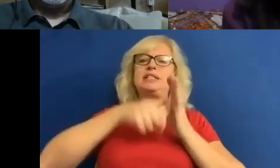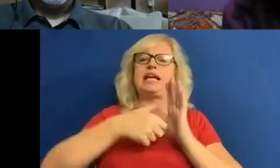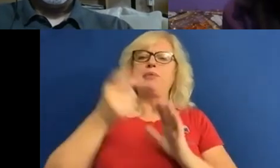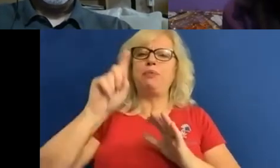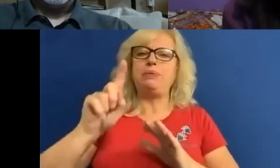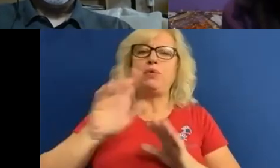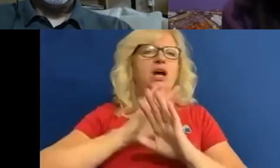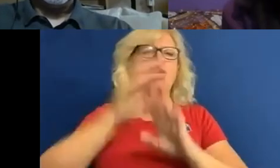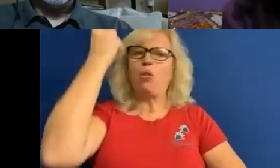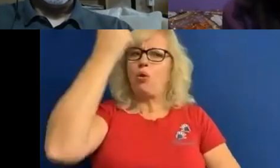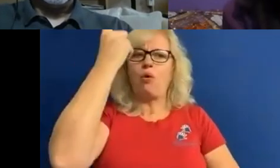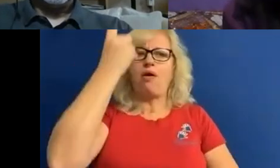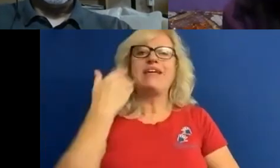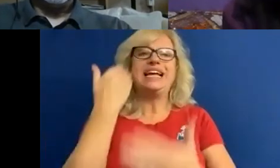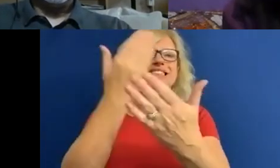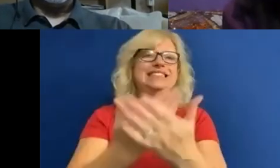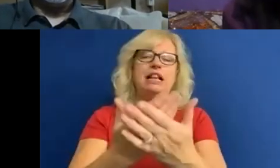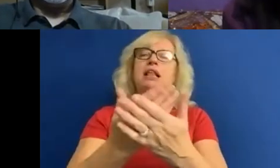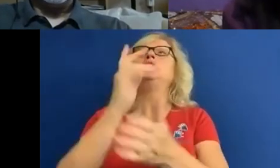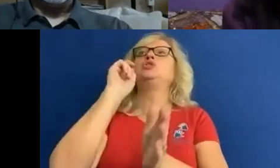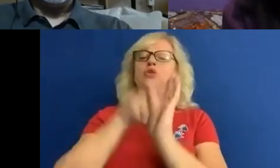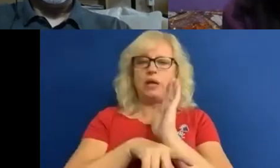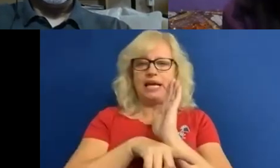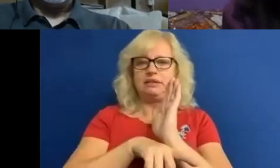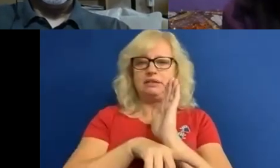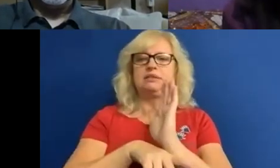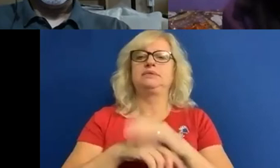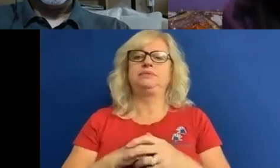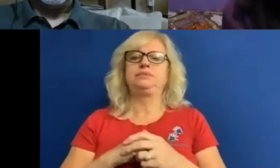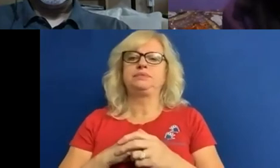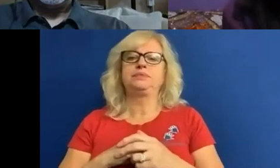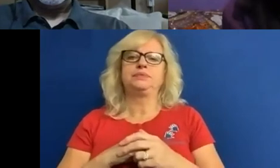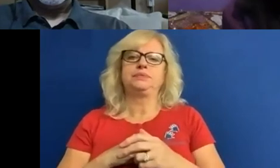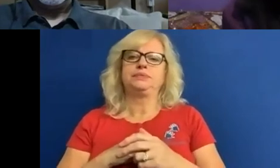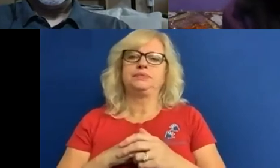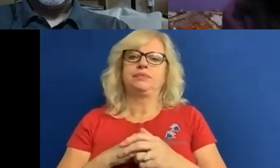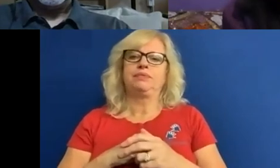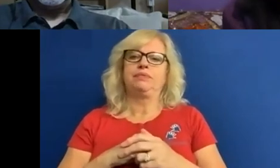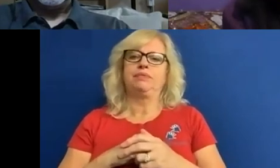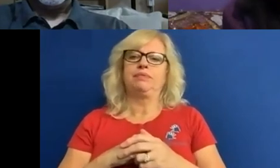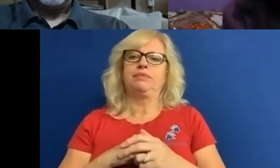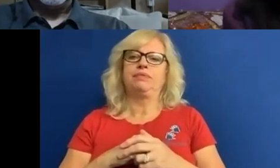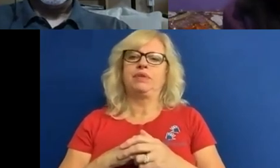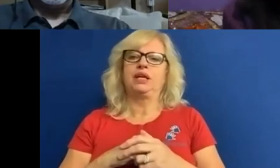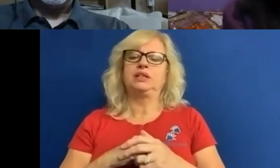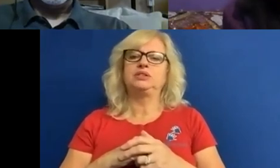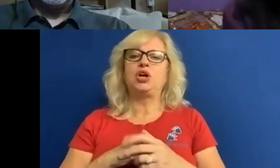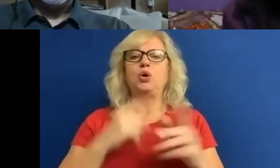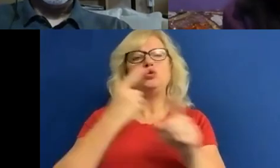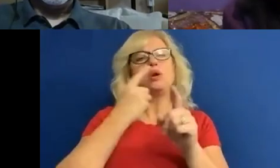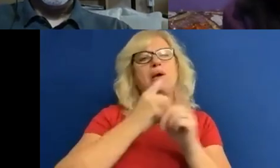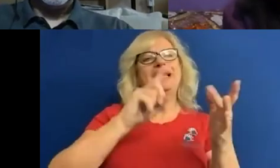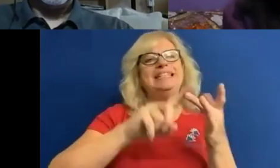not thought of until it's actually too late. So, speaking of intersectionality, the